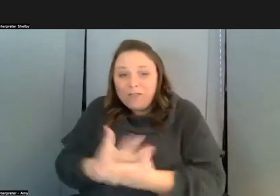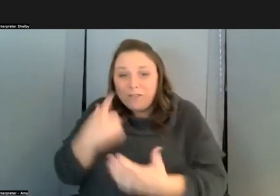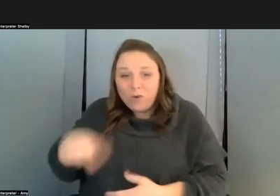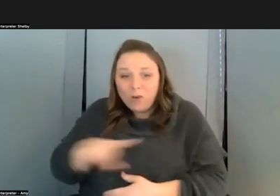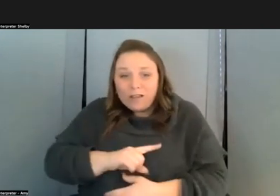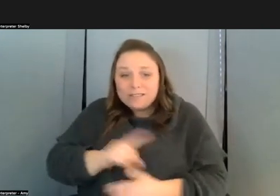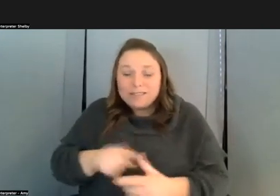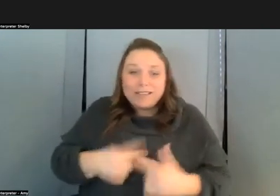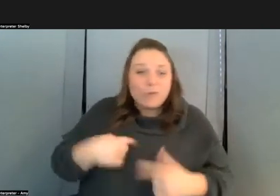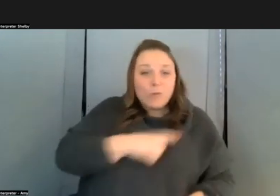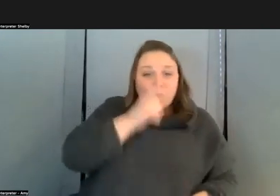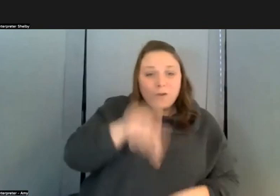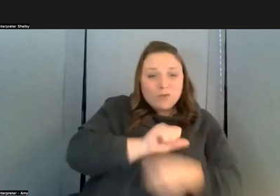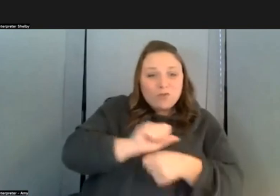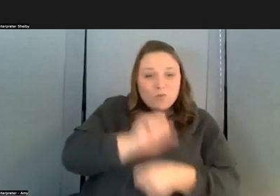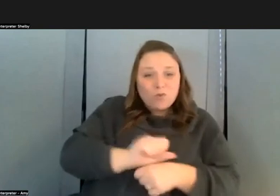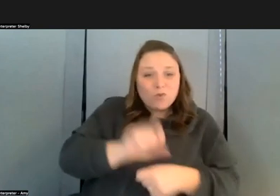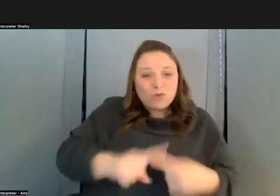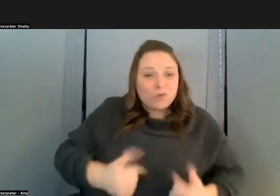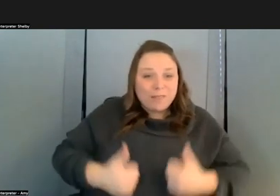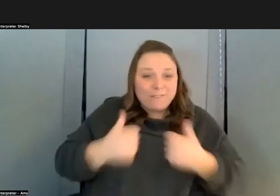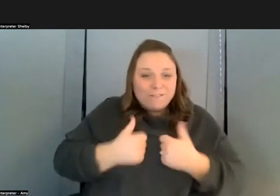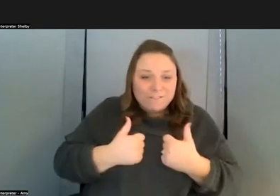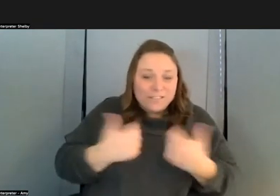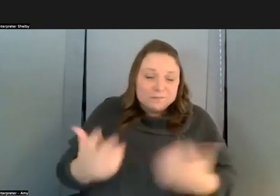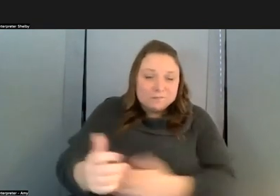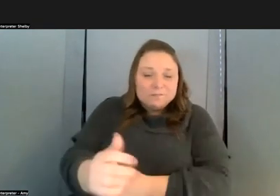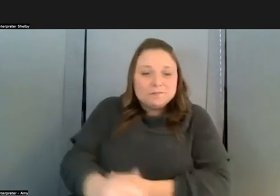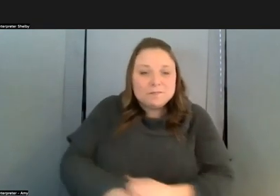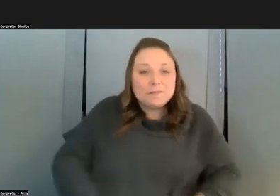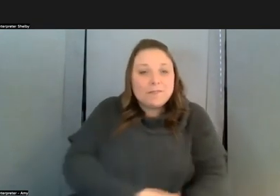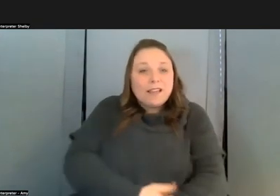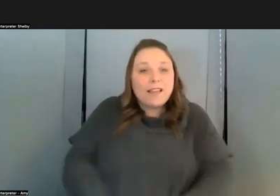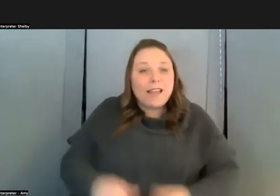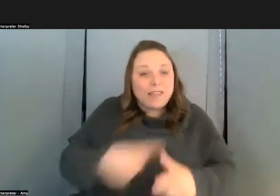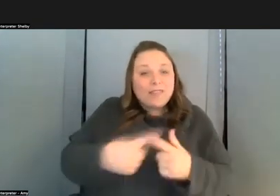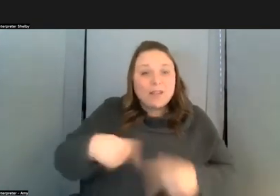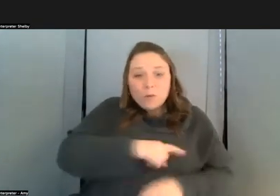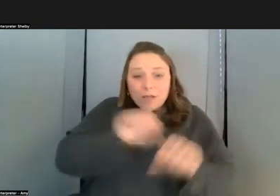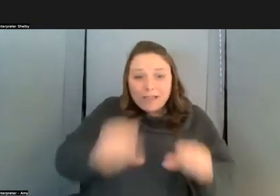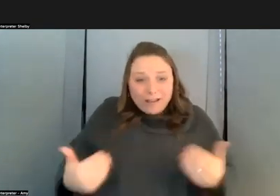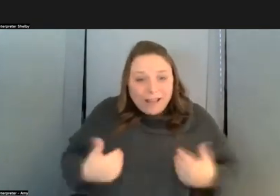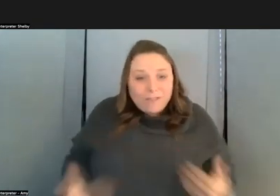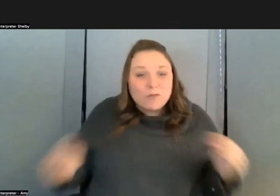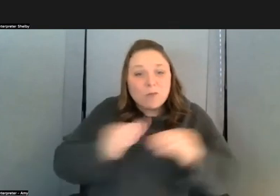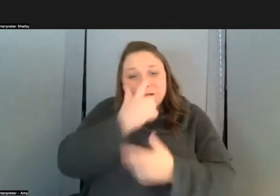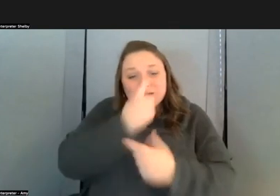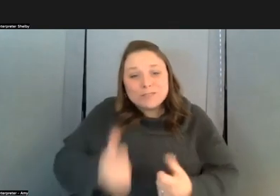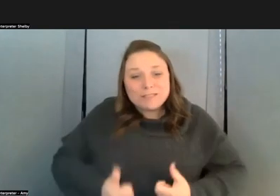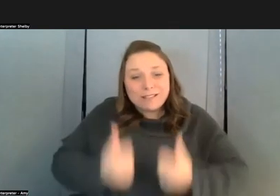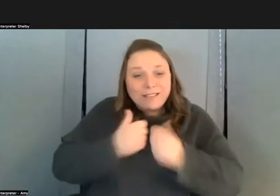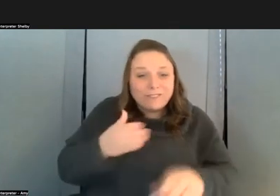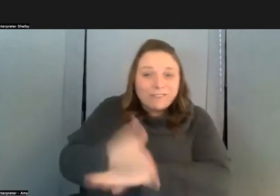we don't have to work in order to survive and that we can lead more interesting lives um